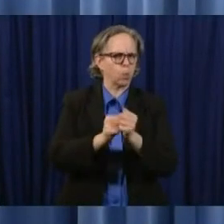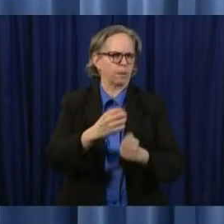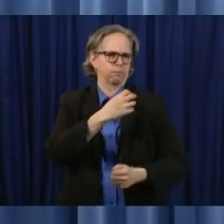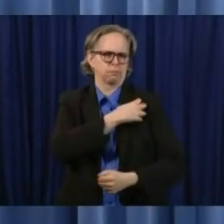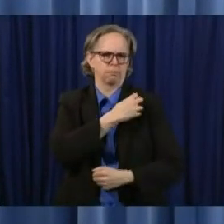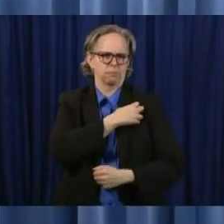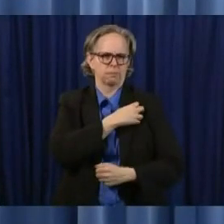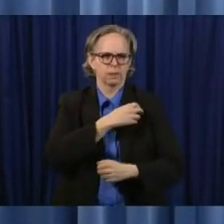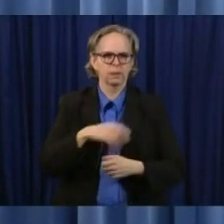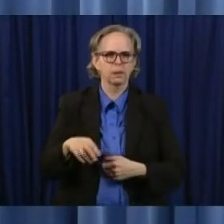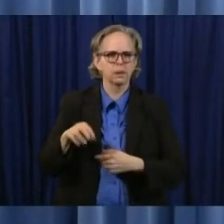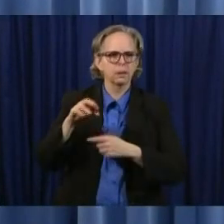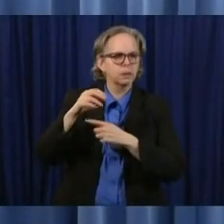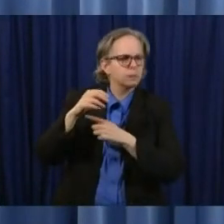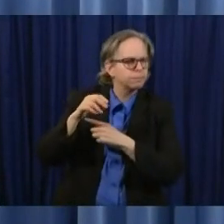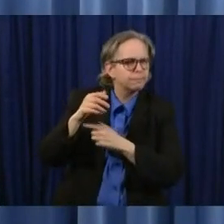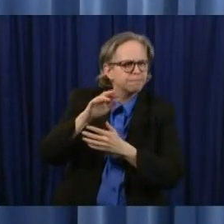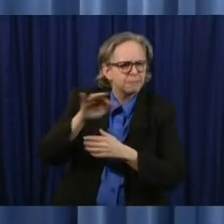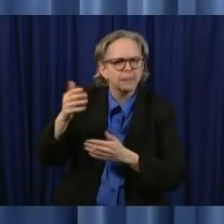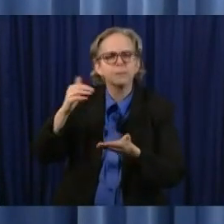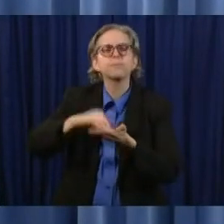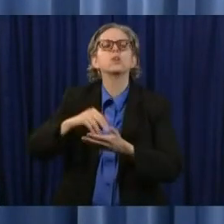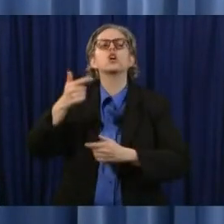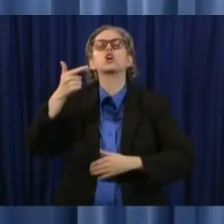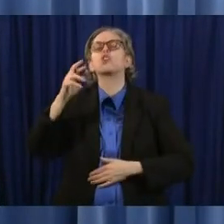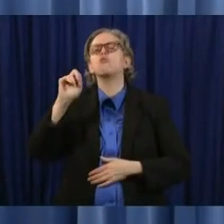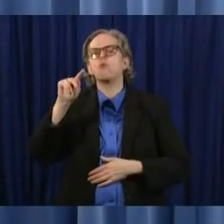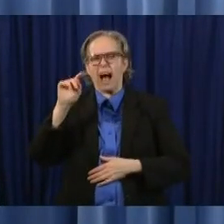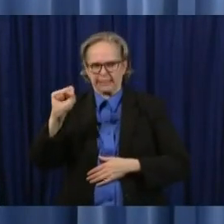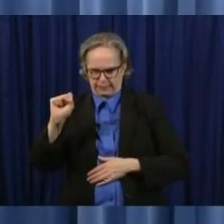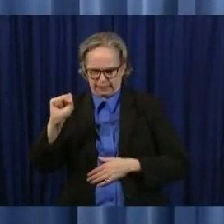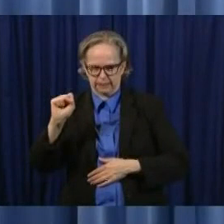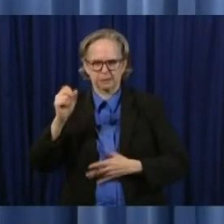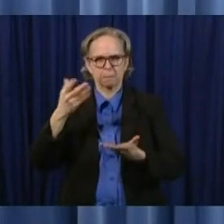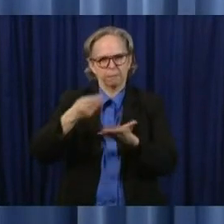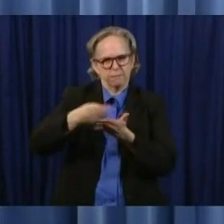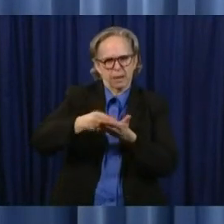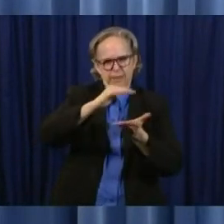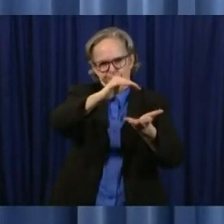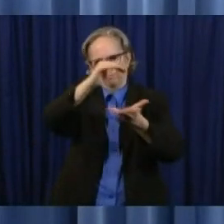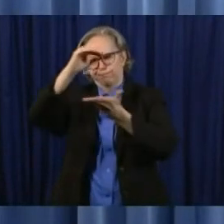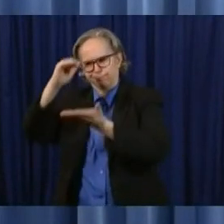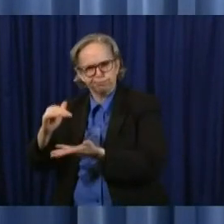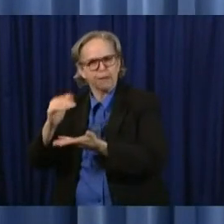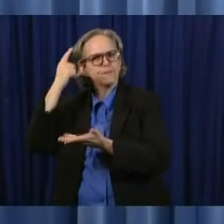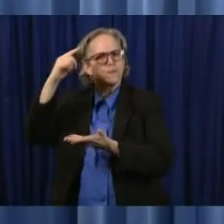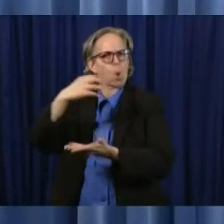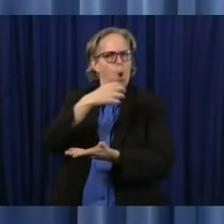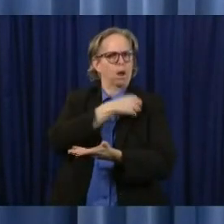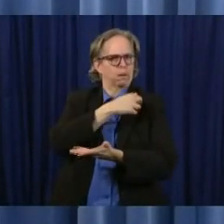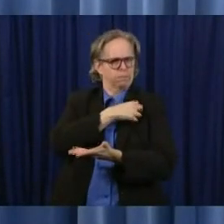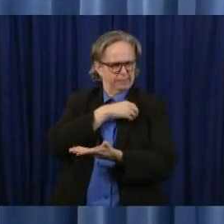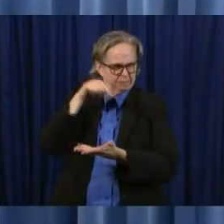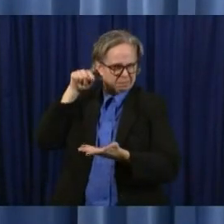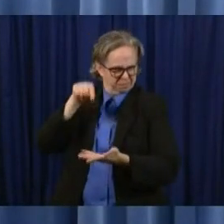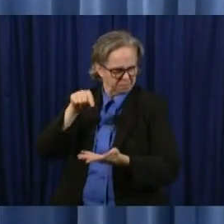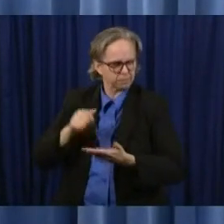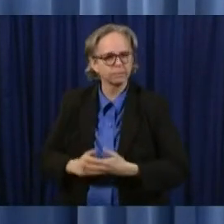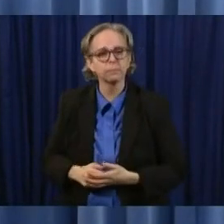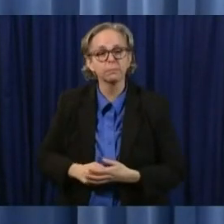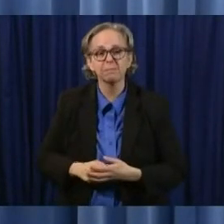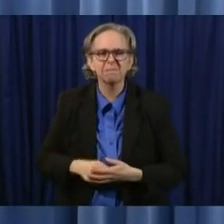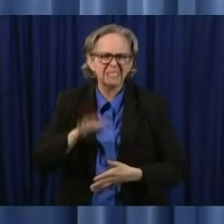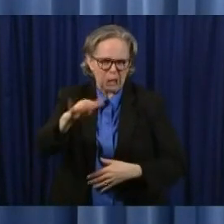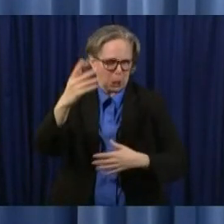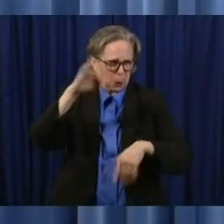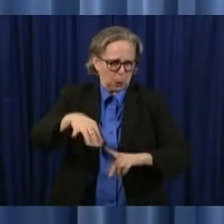the new normal that we find ourselves in today is certainly challenging for all of us and that includes those in our criminal justice